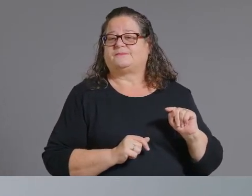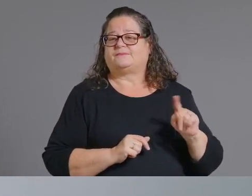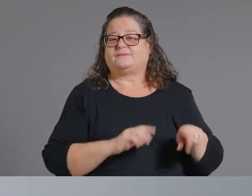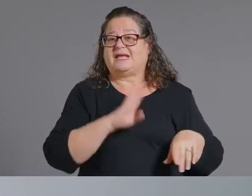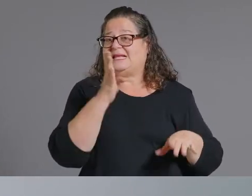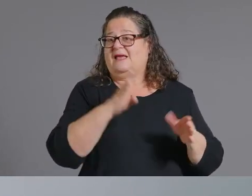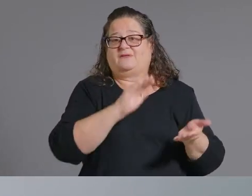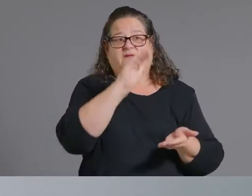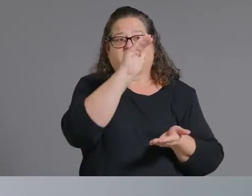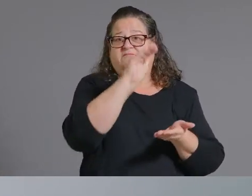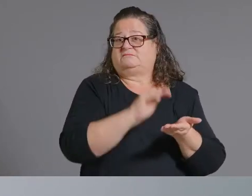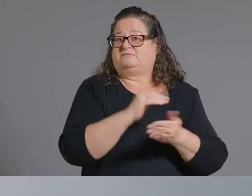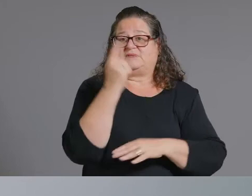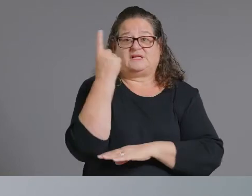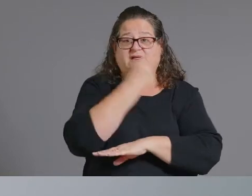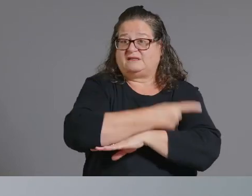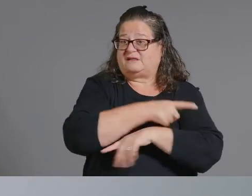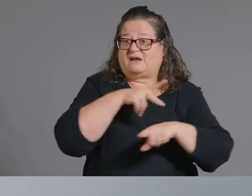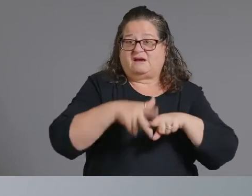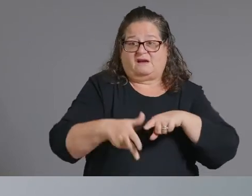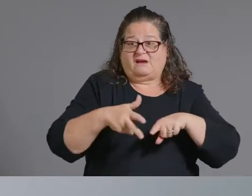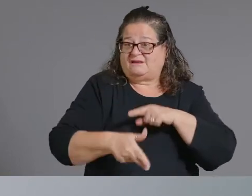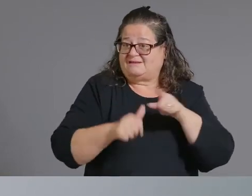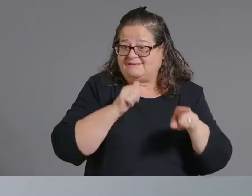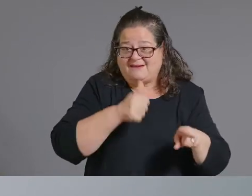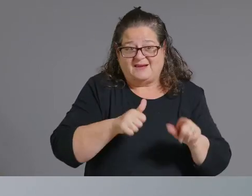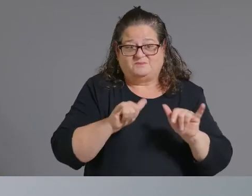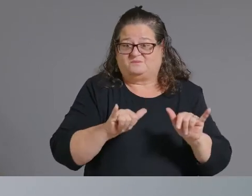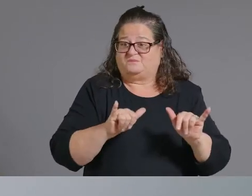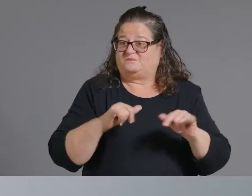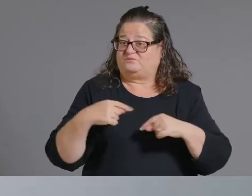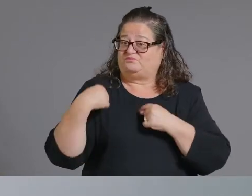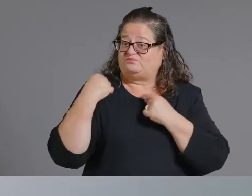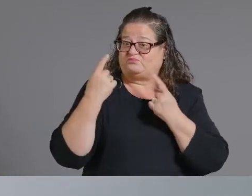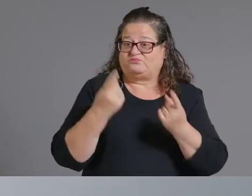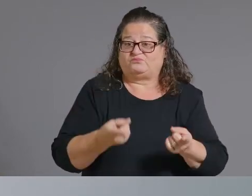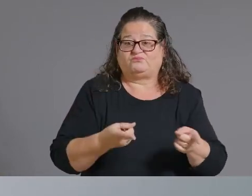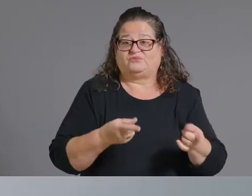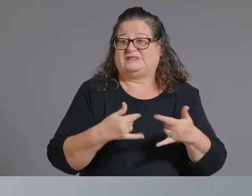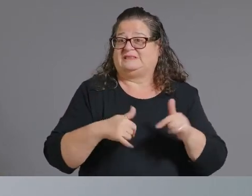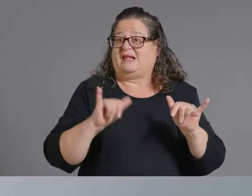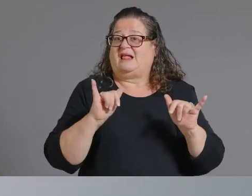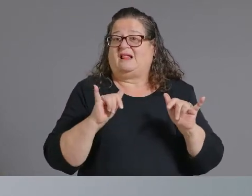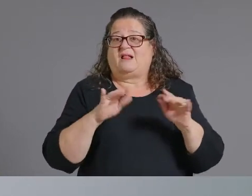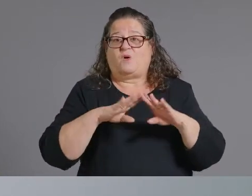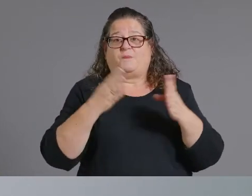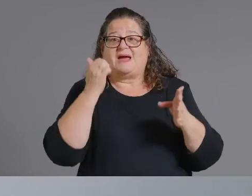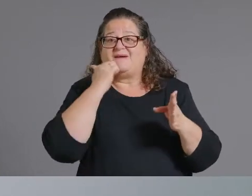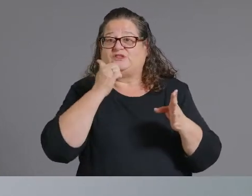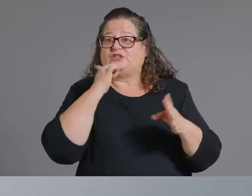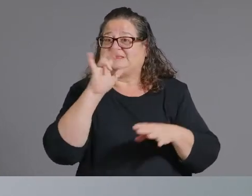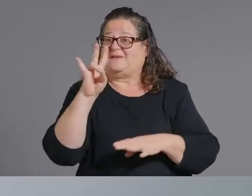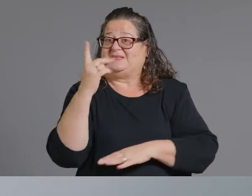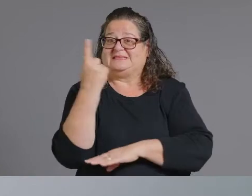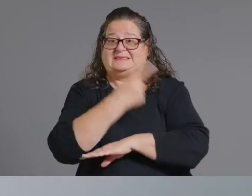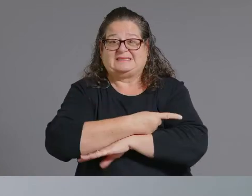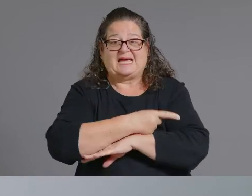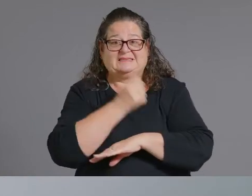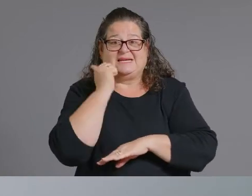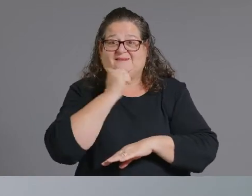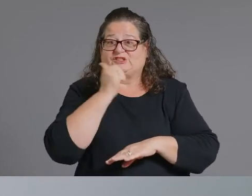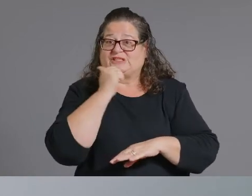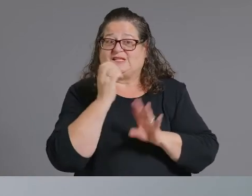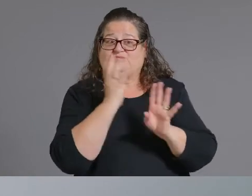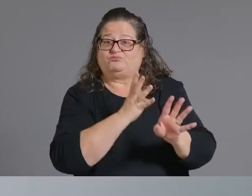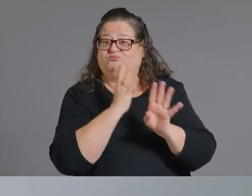uh at that site so that's still open seven days a week um and had the most availability without block